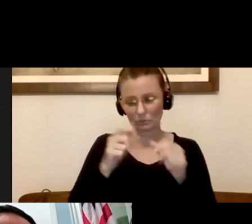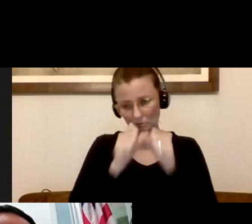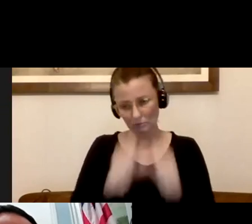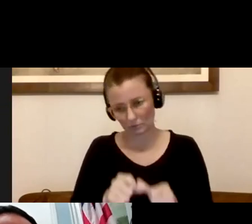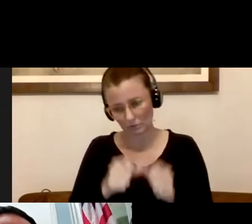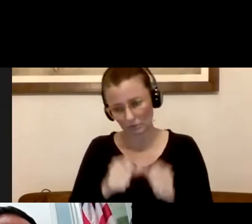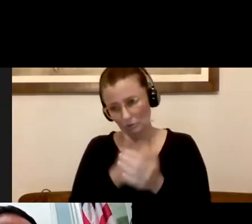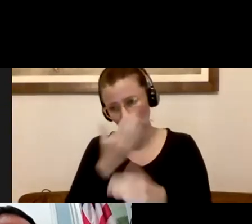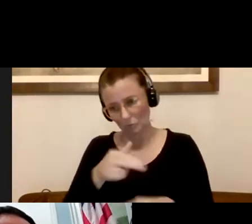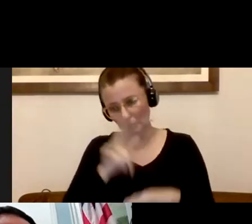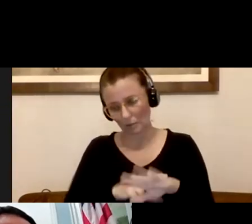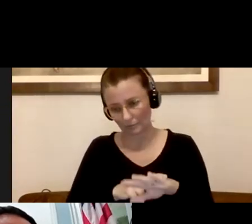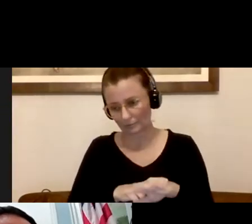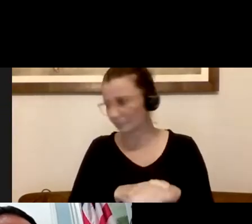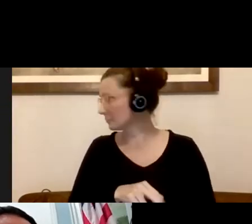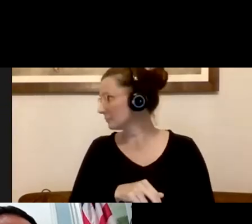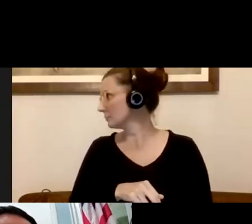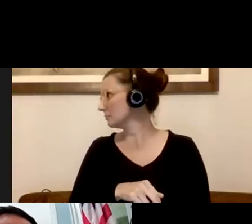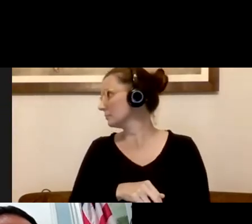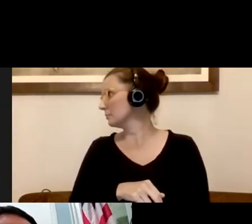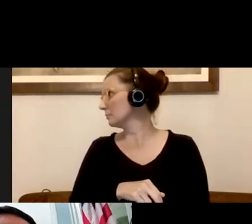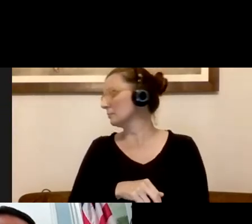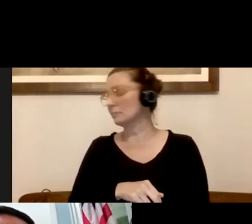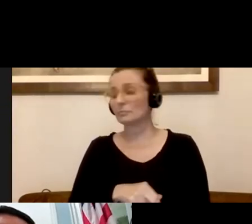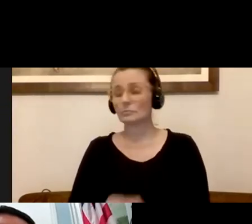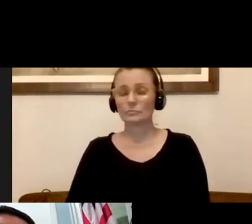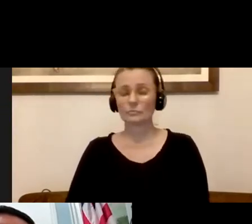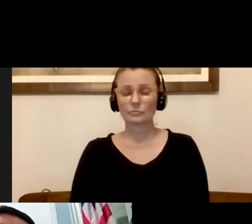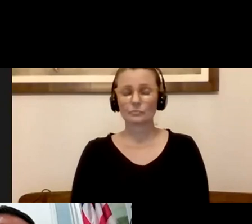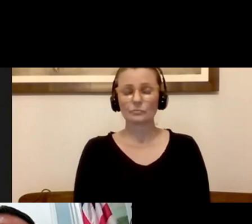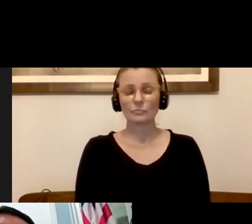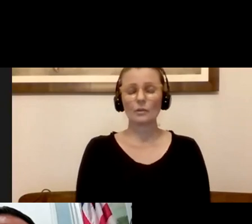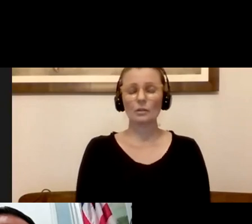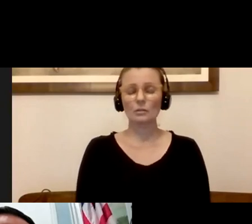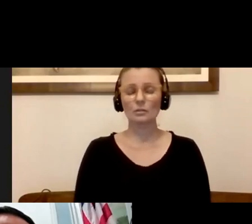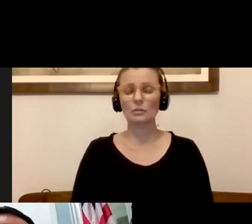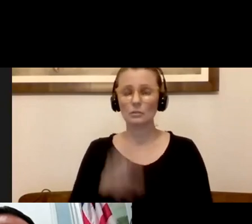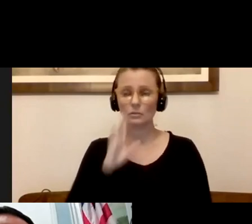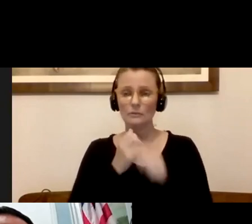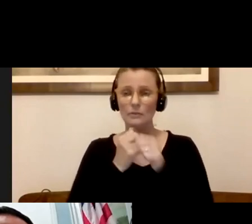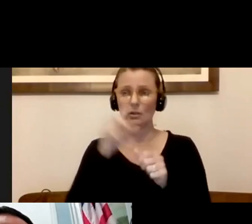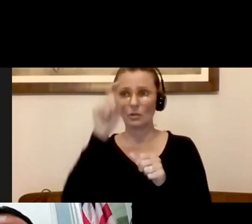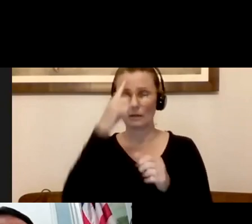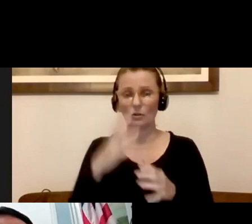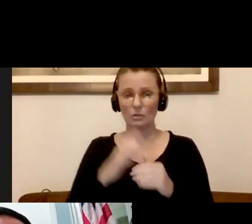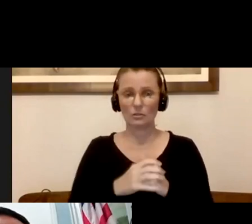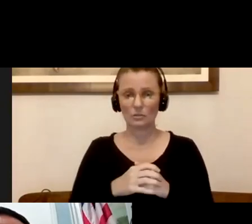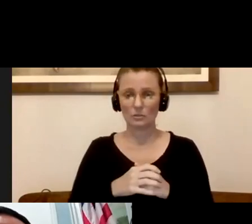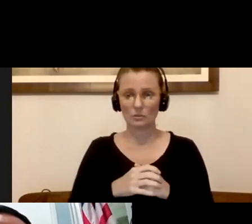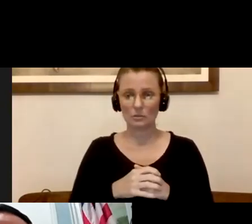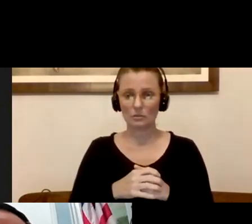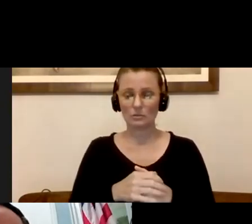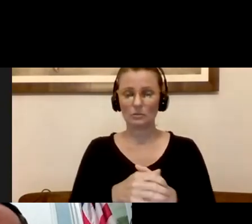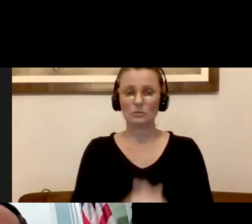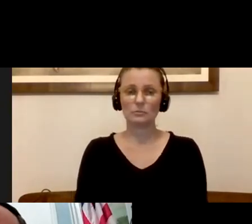guidelines, hopefully, where the governor thinks about reopening other sectors of the economy as well. Again, another anonymous person, thank you for this question.